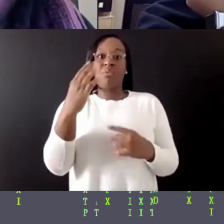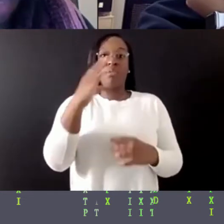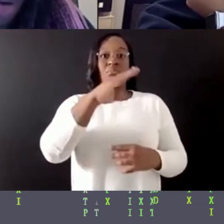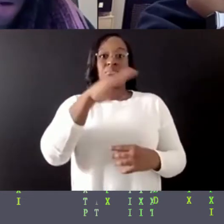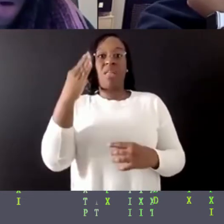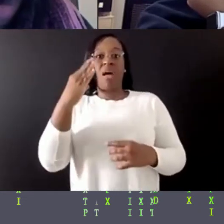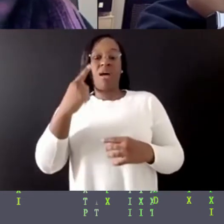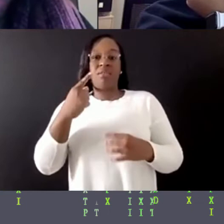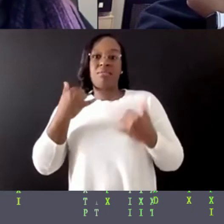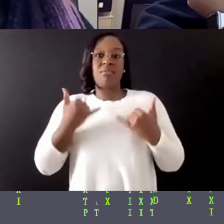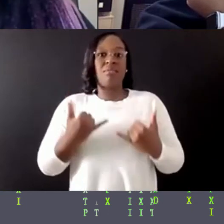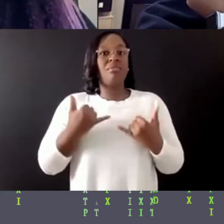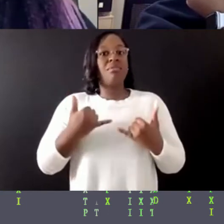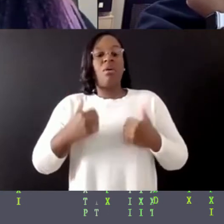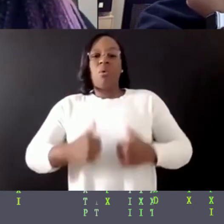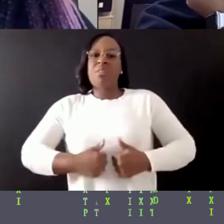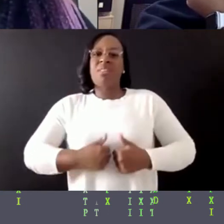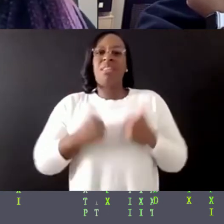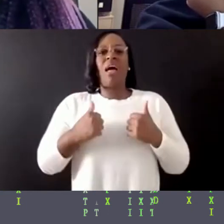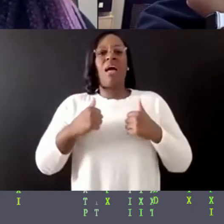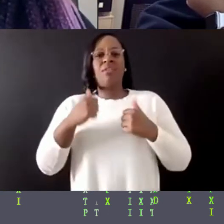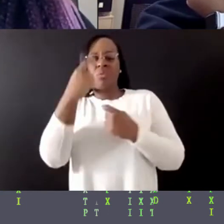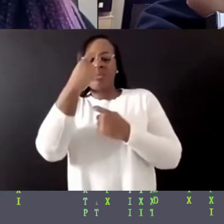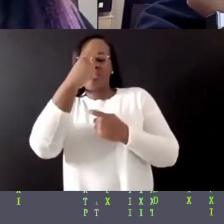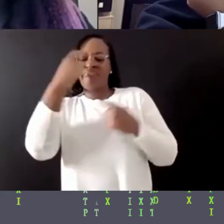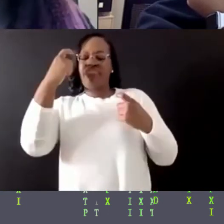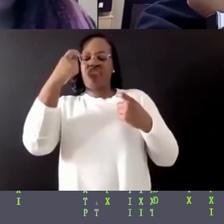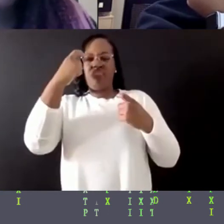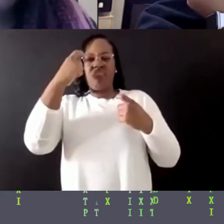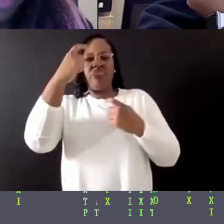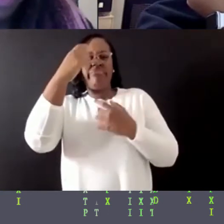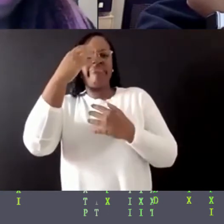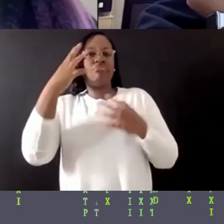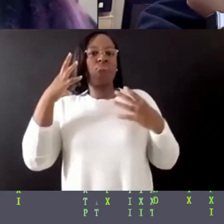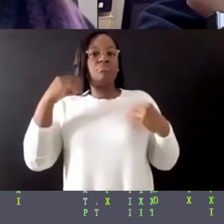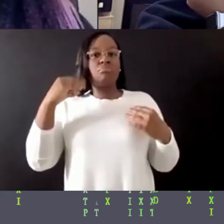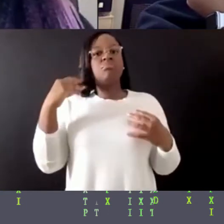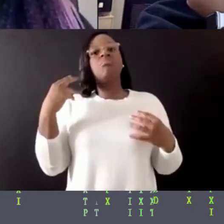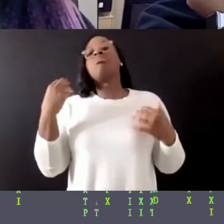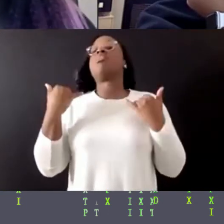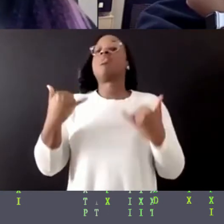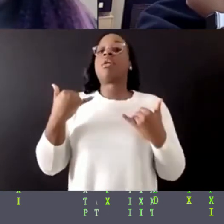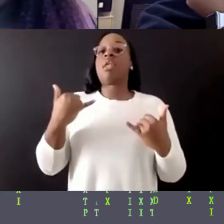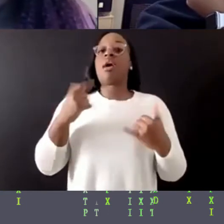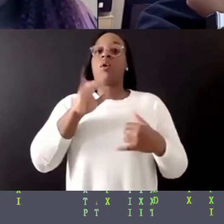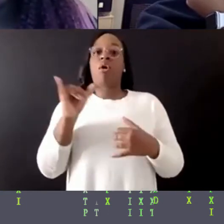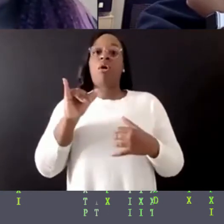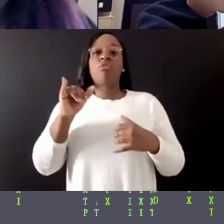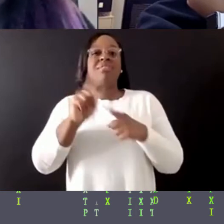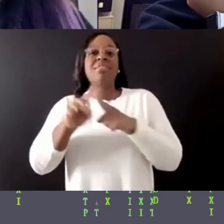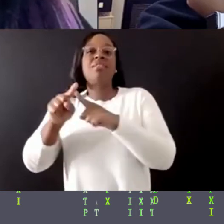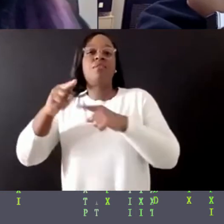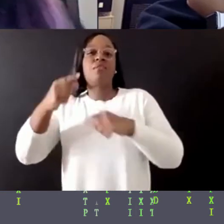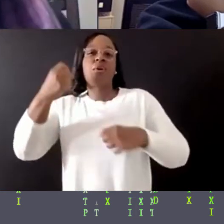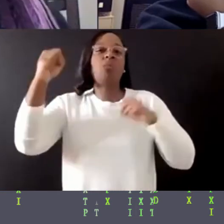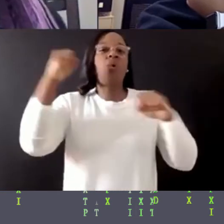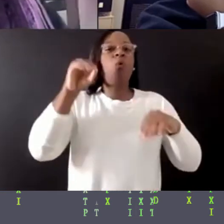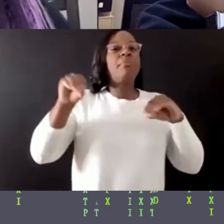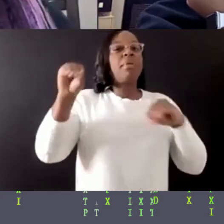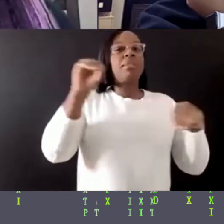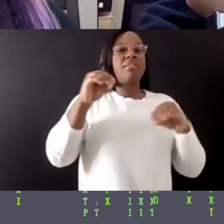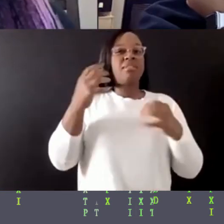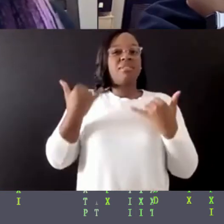together, like, and, and also the Black and STEM movement as well, um, as predecessor. So,